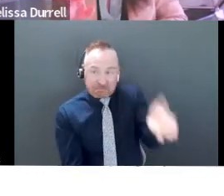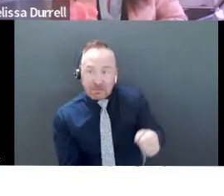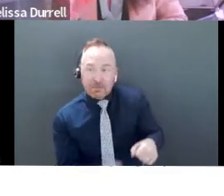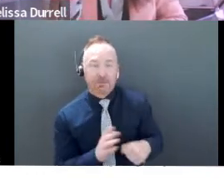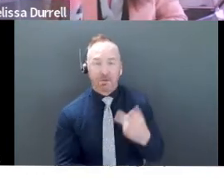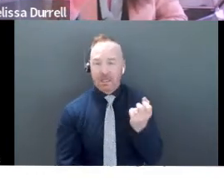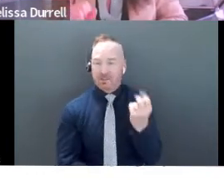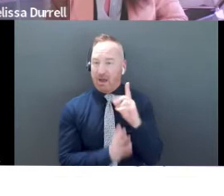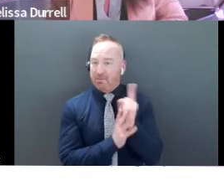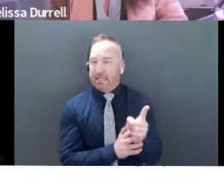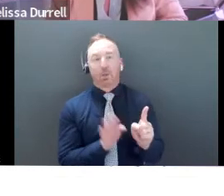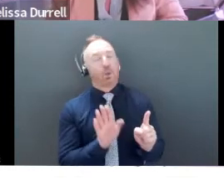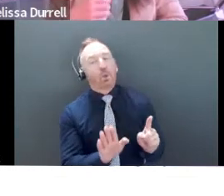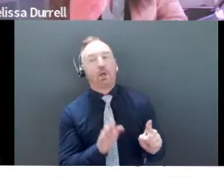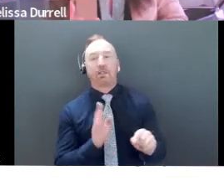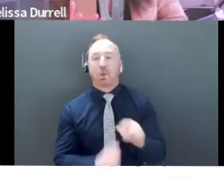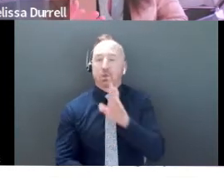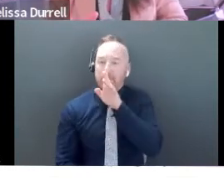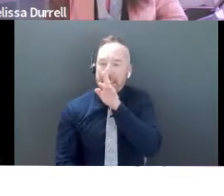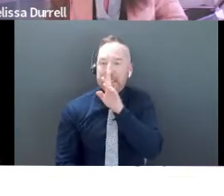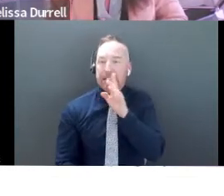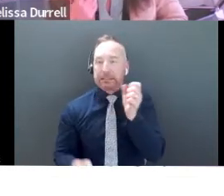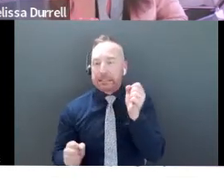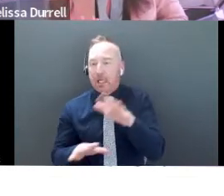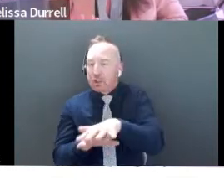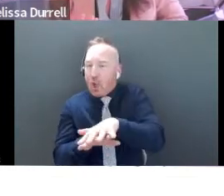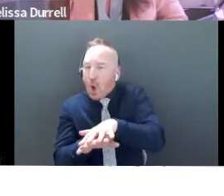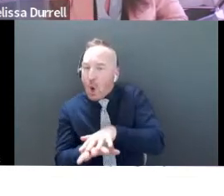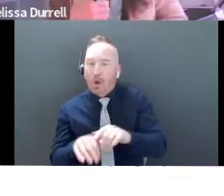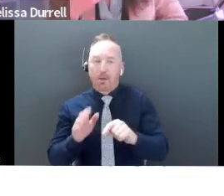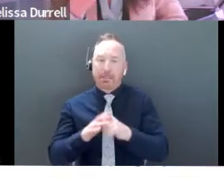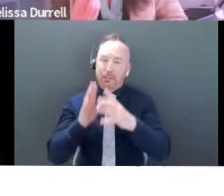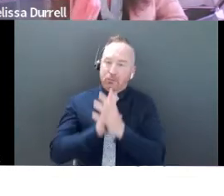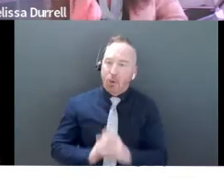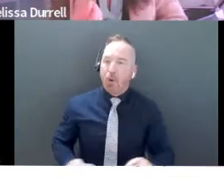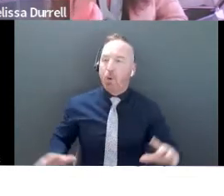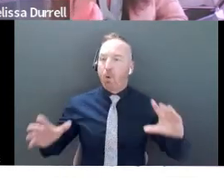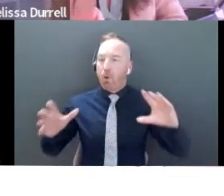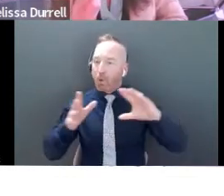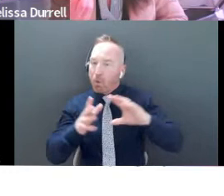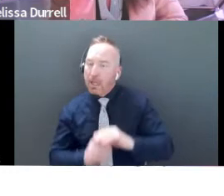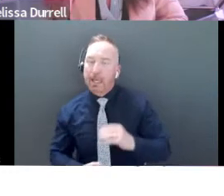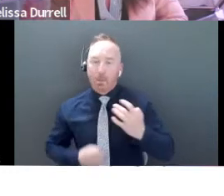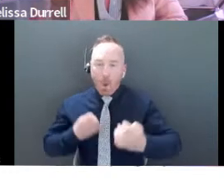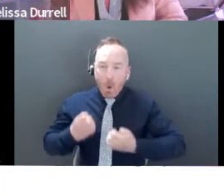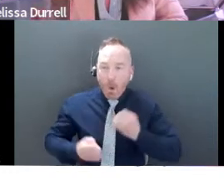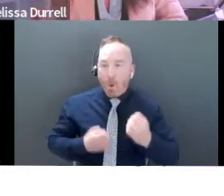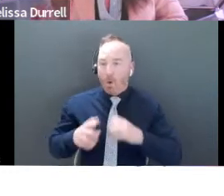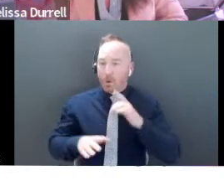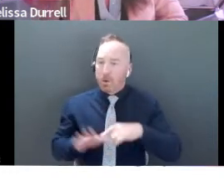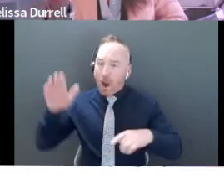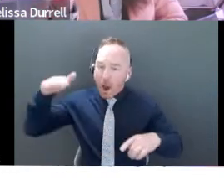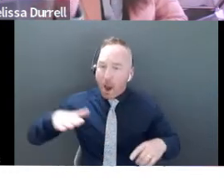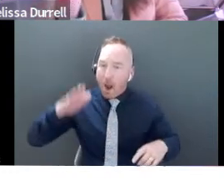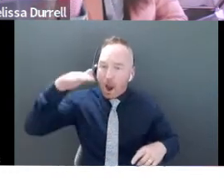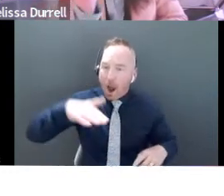golden. Speak slowly, tell the story, be emotional. And if you run out of time, you don't want to speed up at the